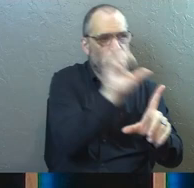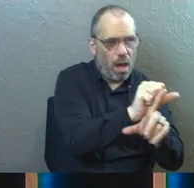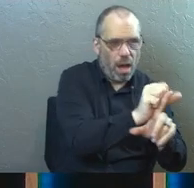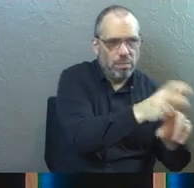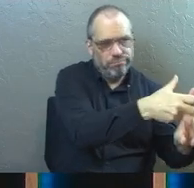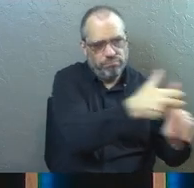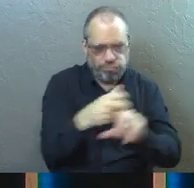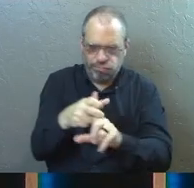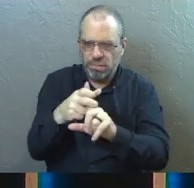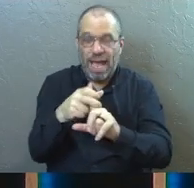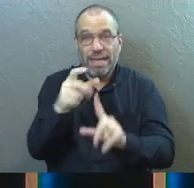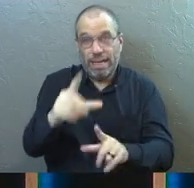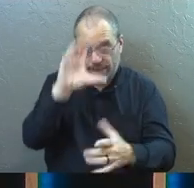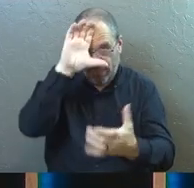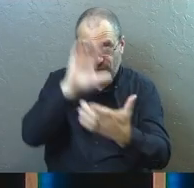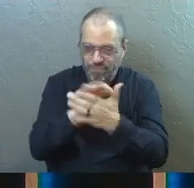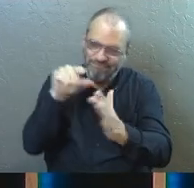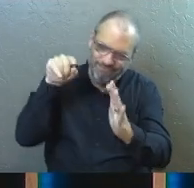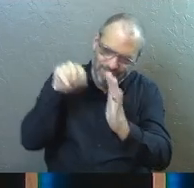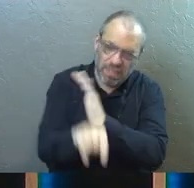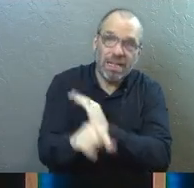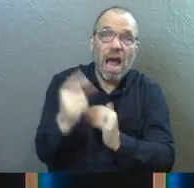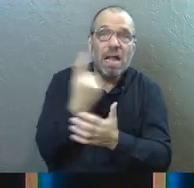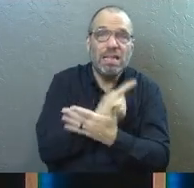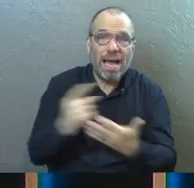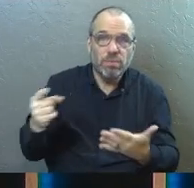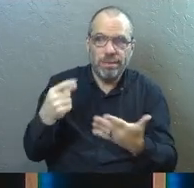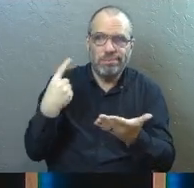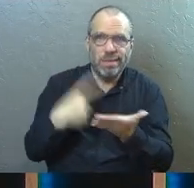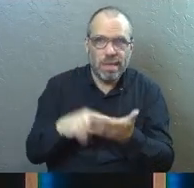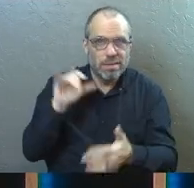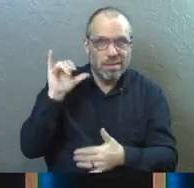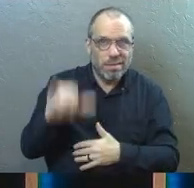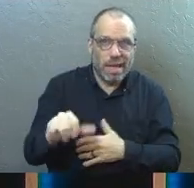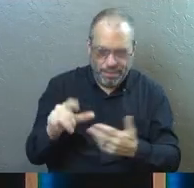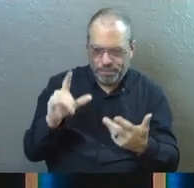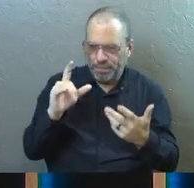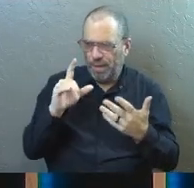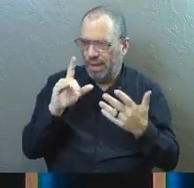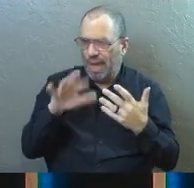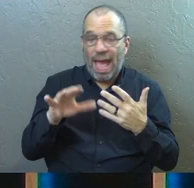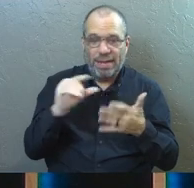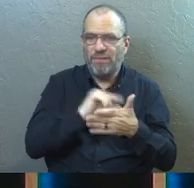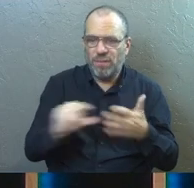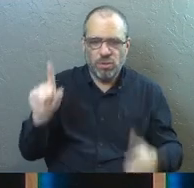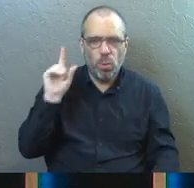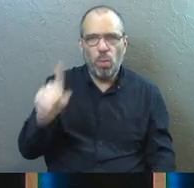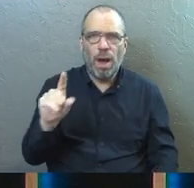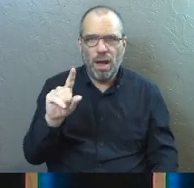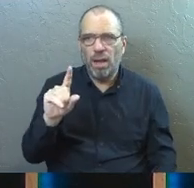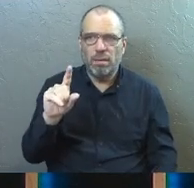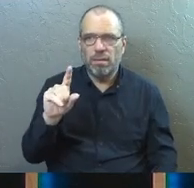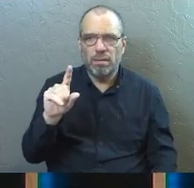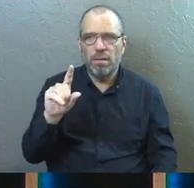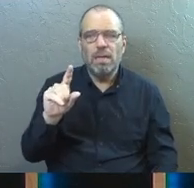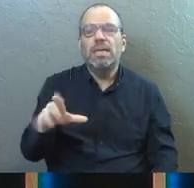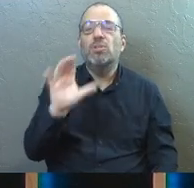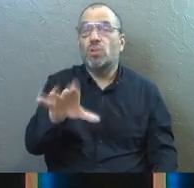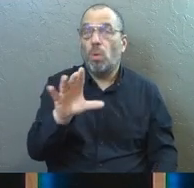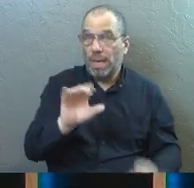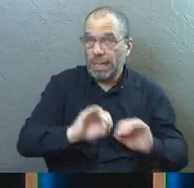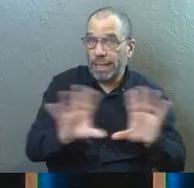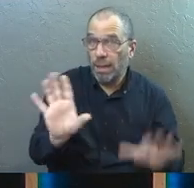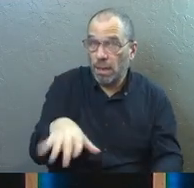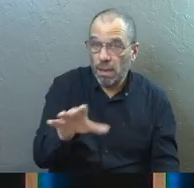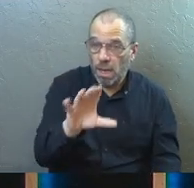killed for his faith. And we spent all week last week talking about that. And verse 1 of 8 comes in and just says, just so